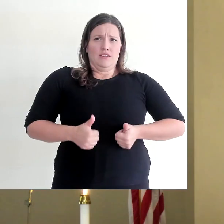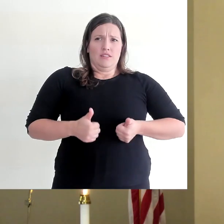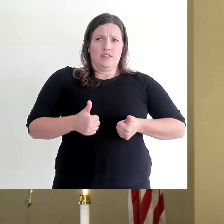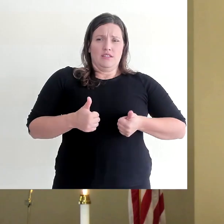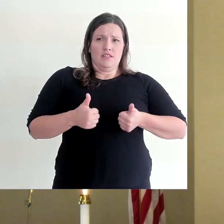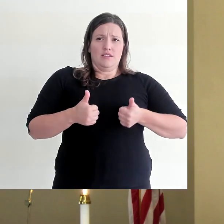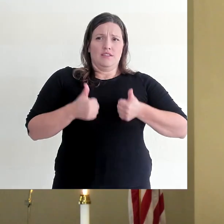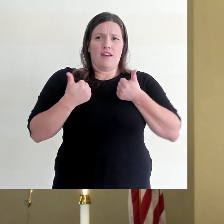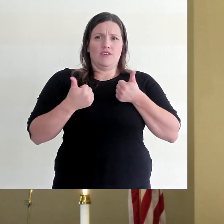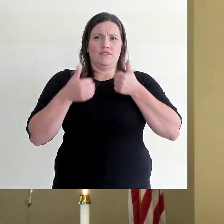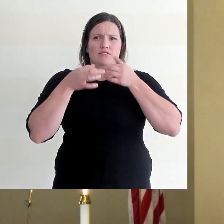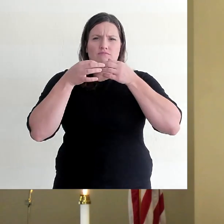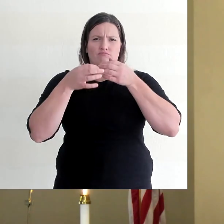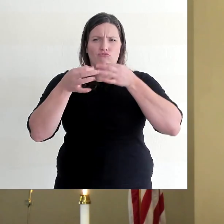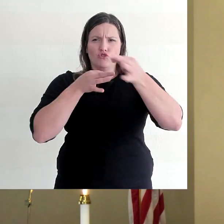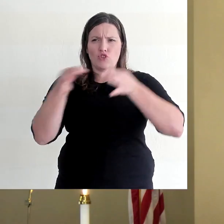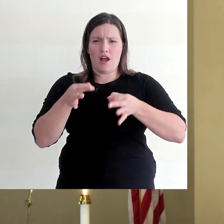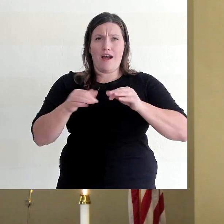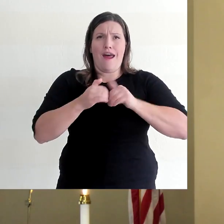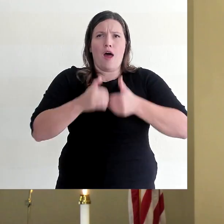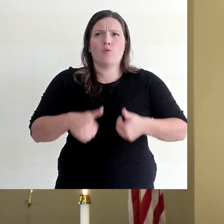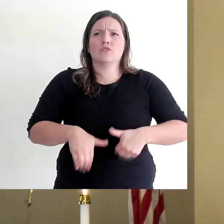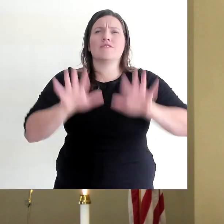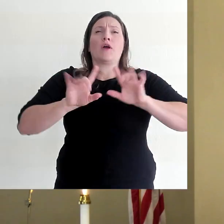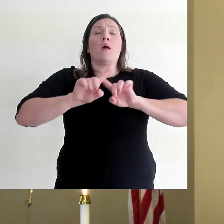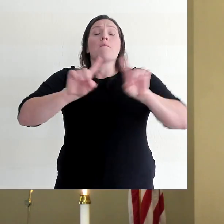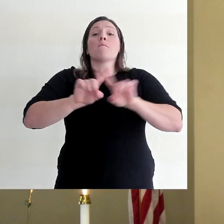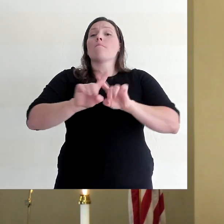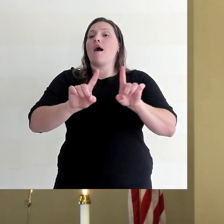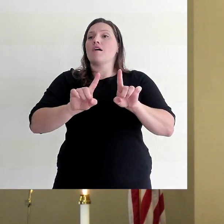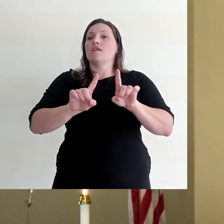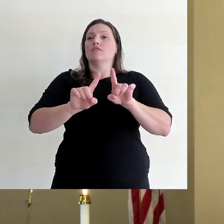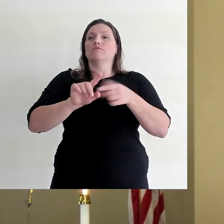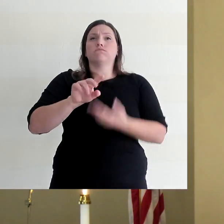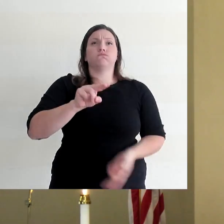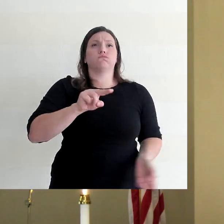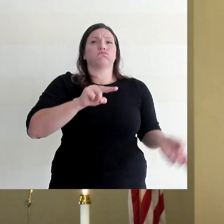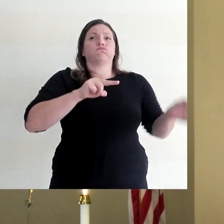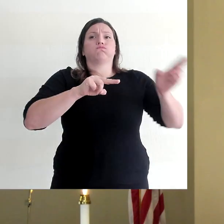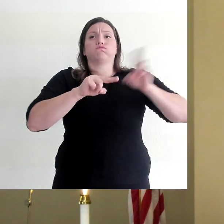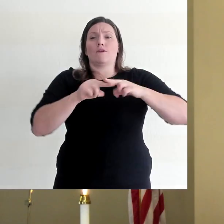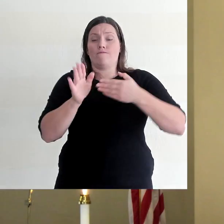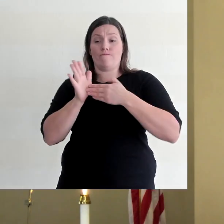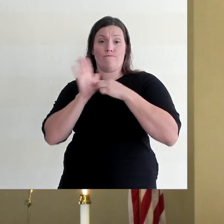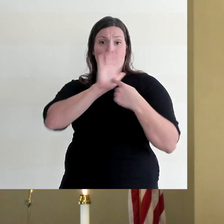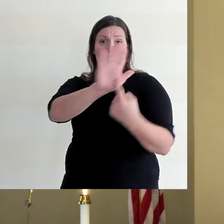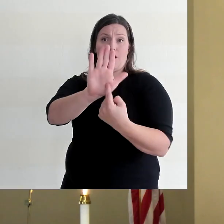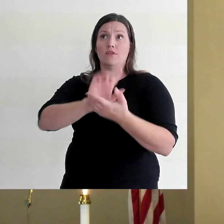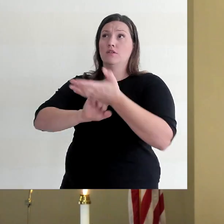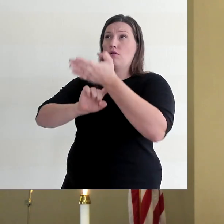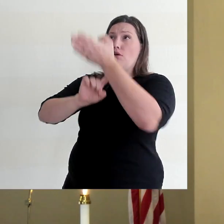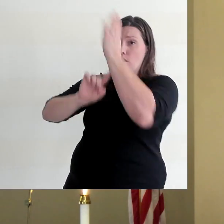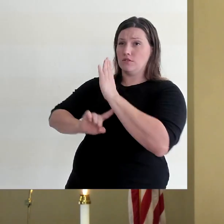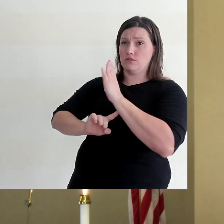you do is a reflection of God to the people in your life. You represent